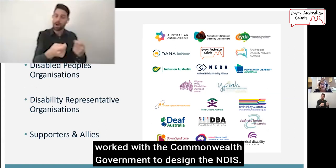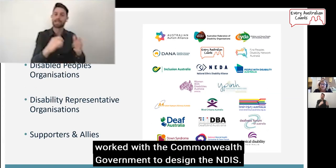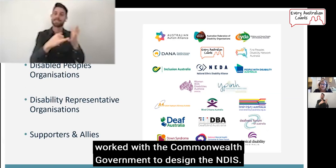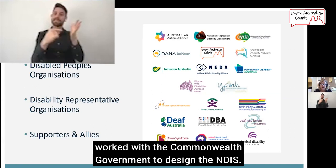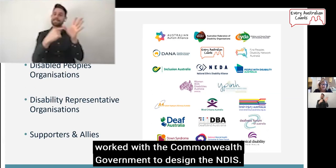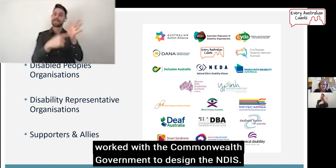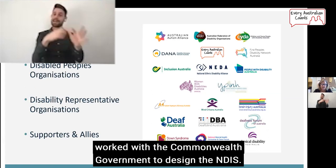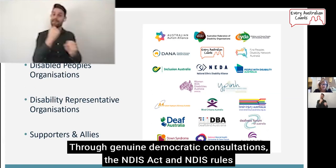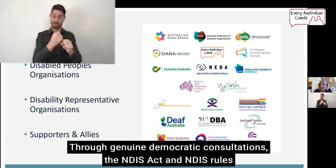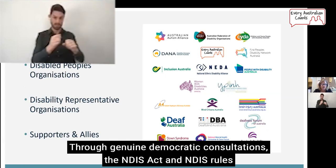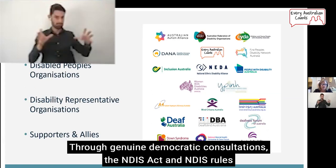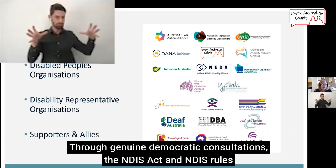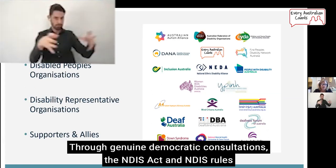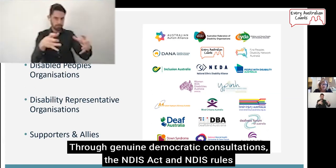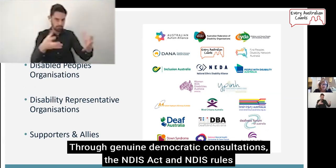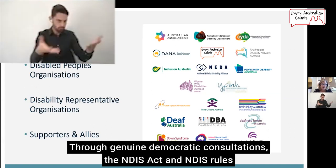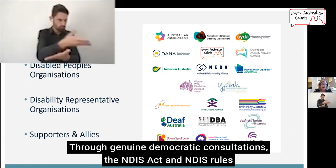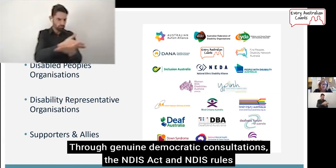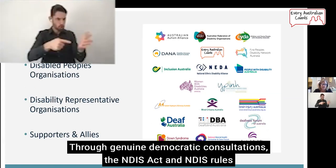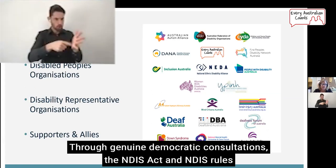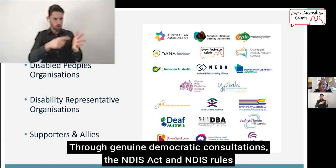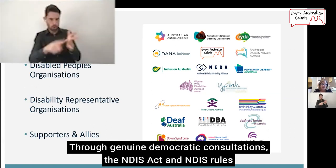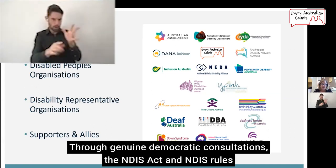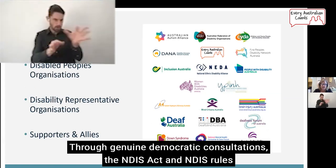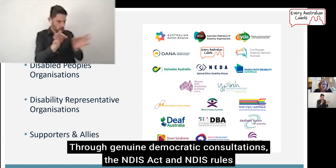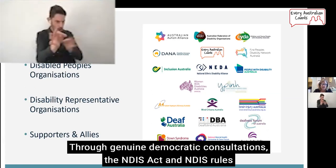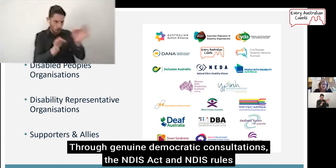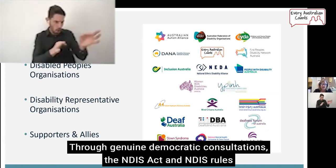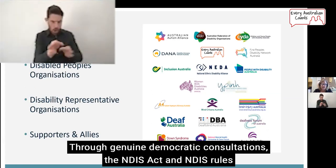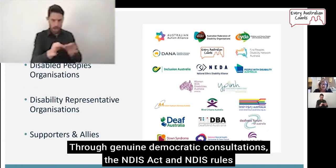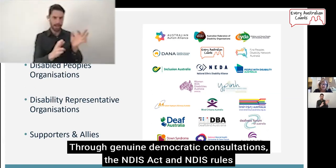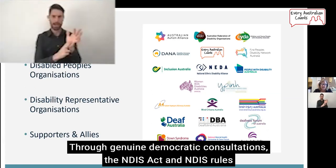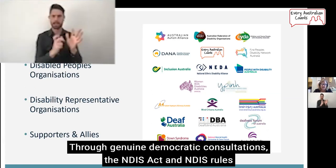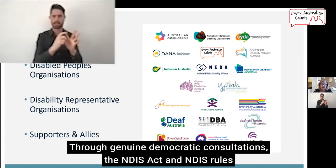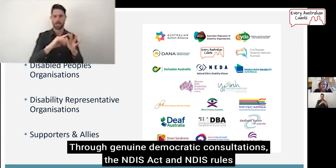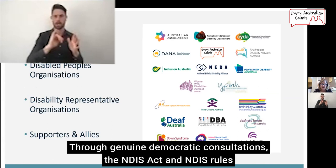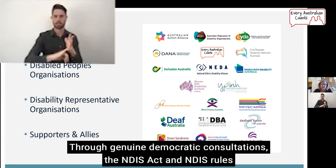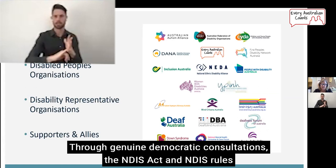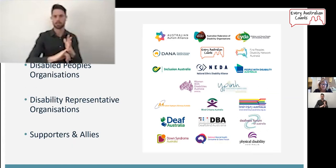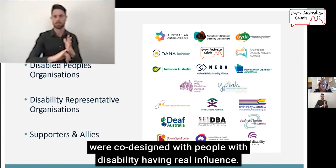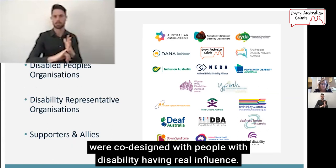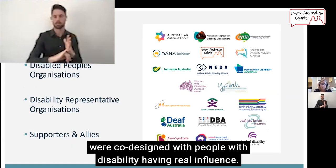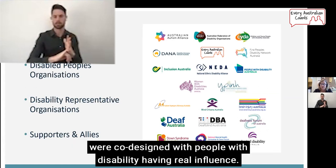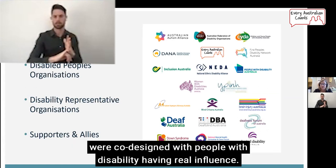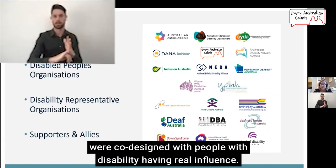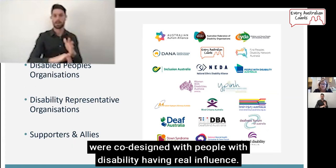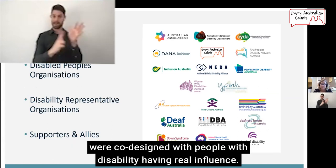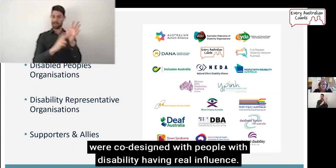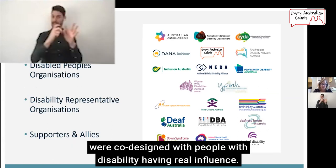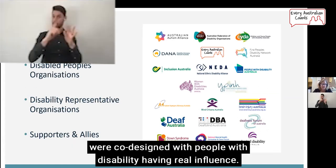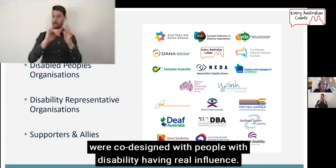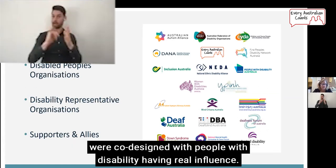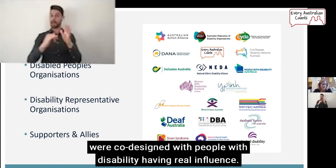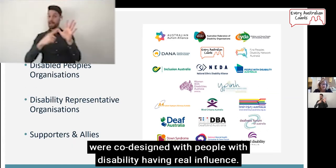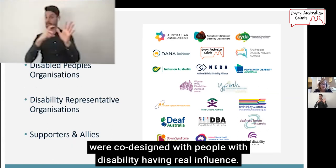to design the NDIS. Through genuine democratic consultations, the NDIS Act and NDIS rules were co-designed with